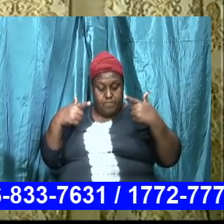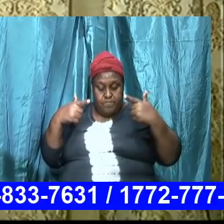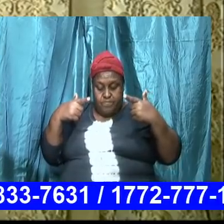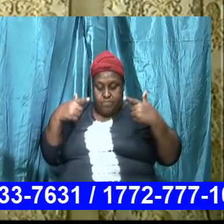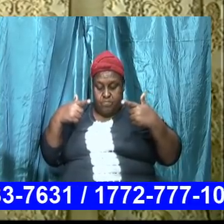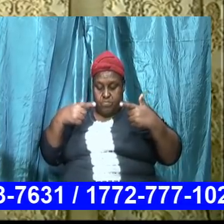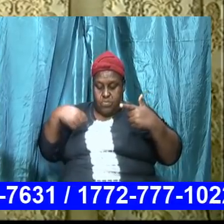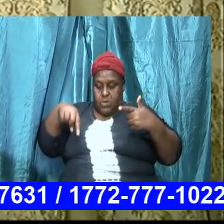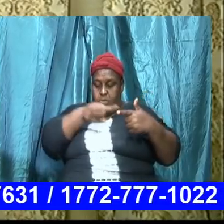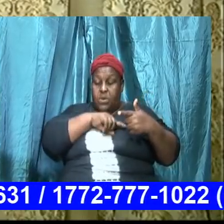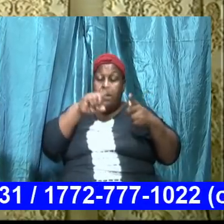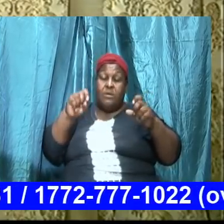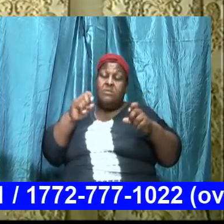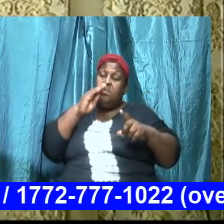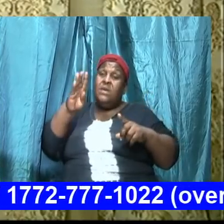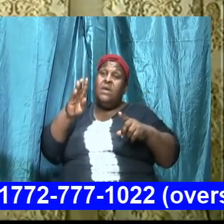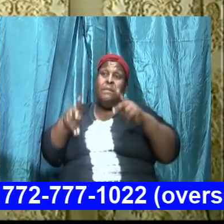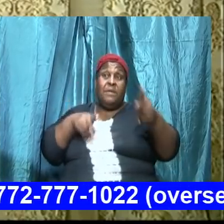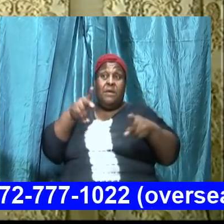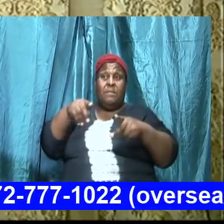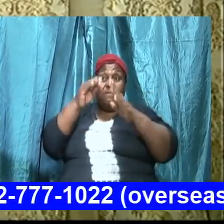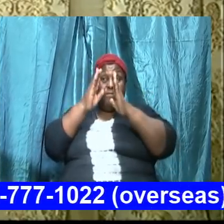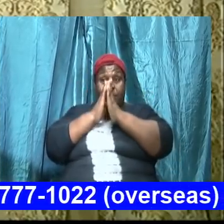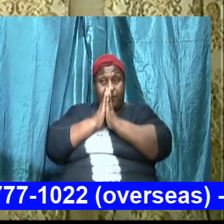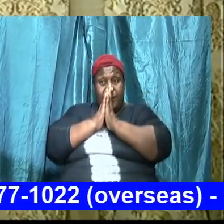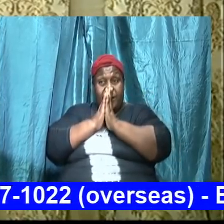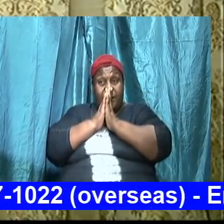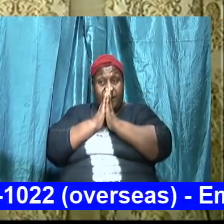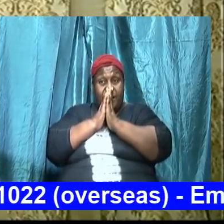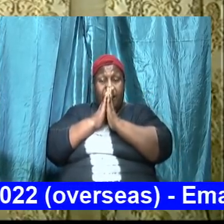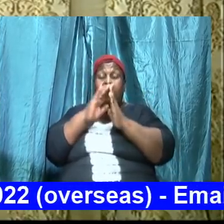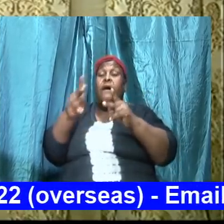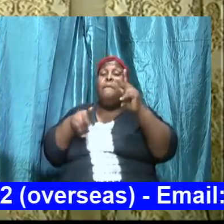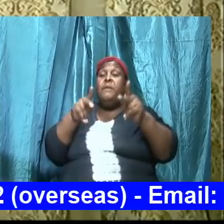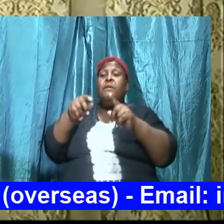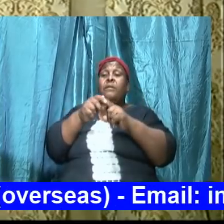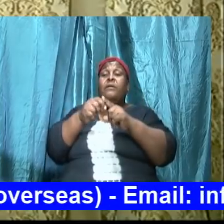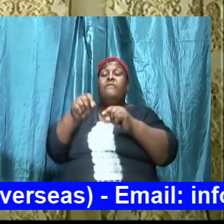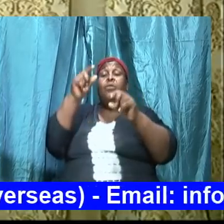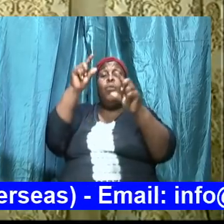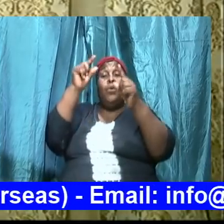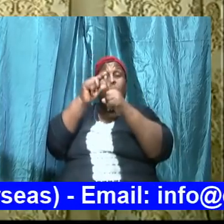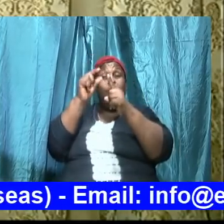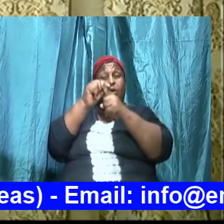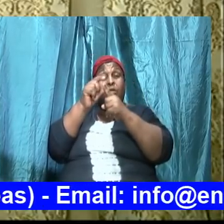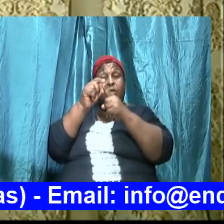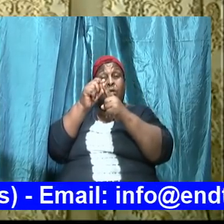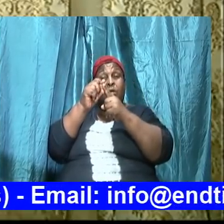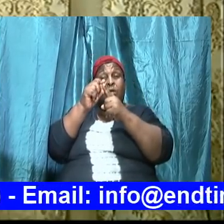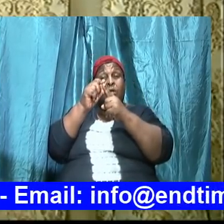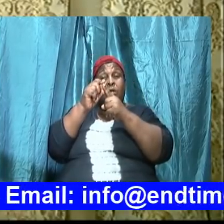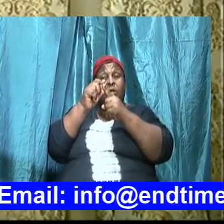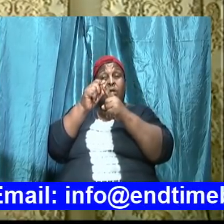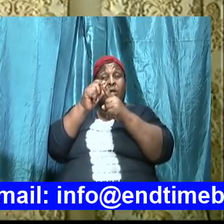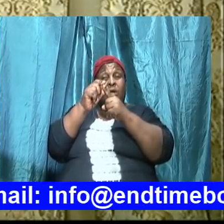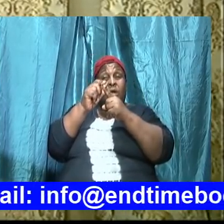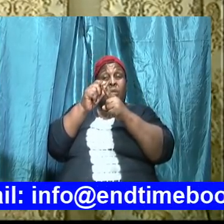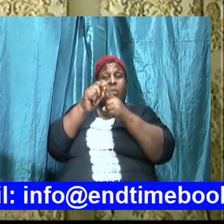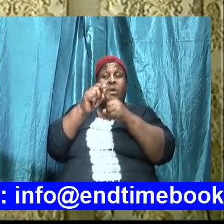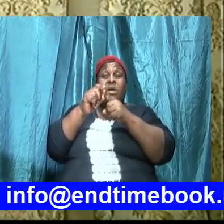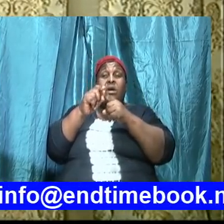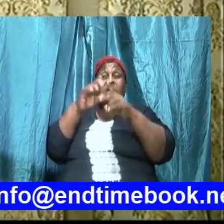people of pride and we must be people of the word and we are dealing in these studies